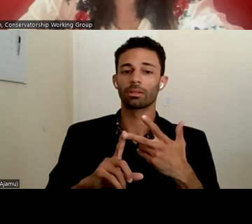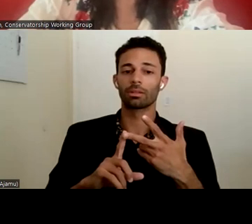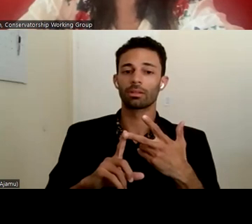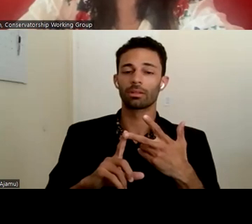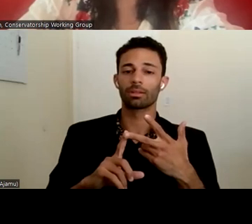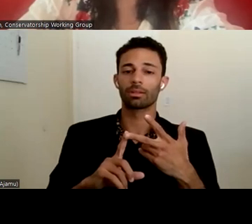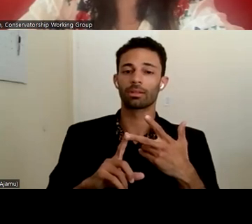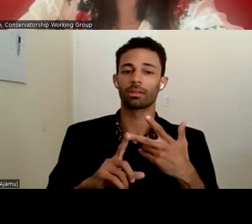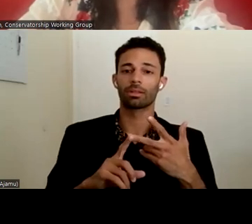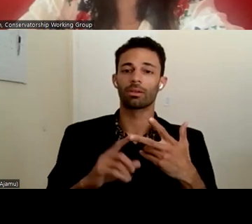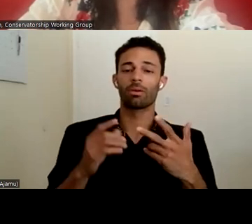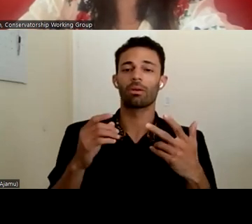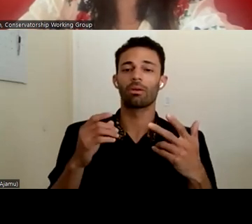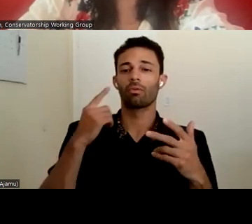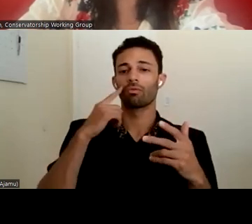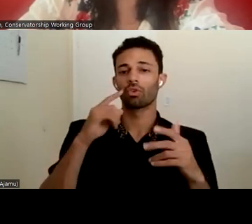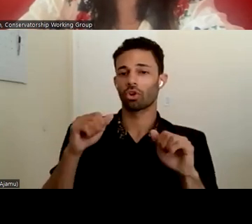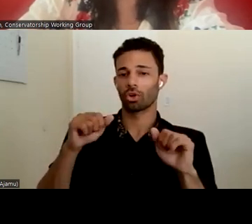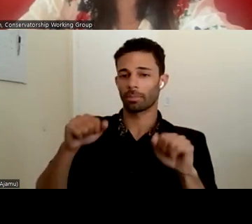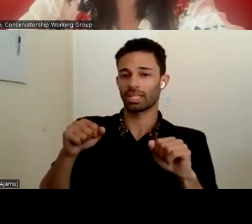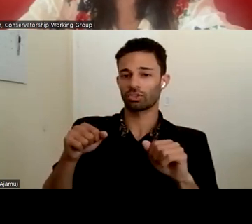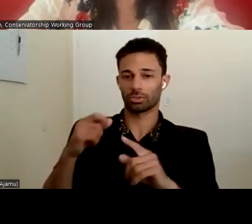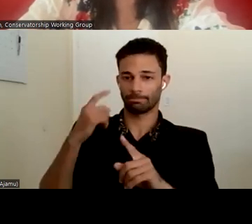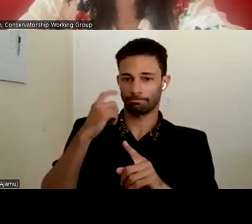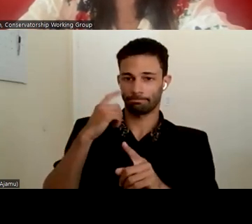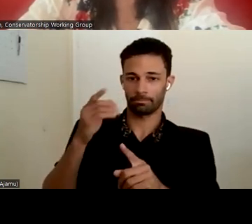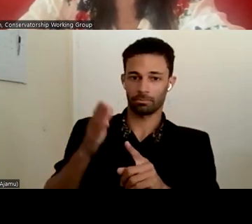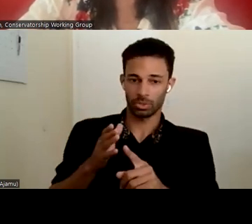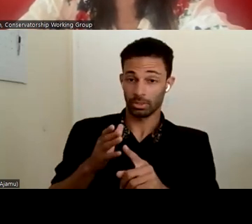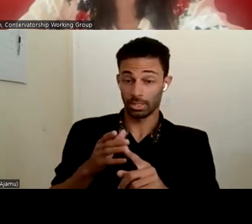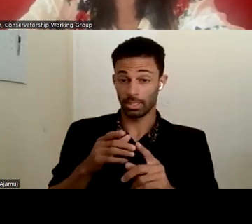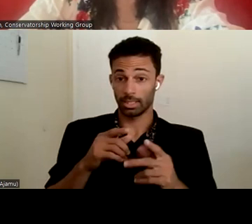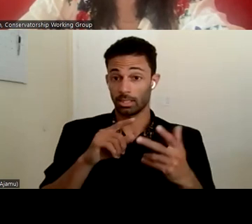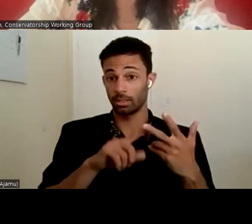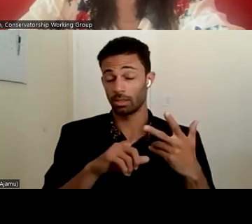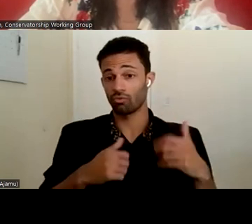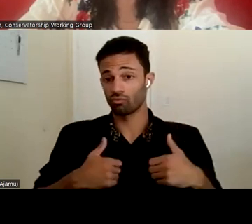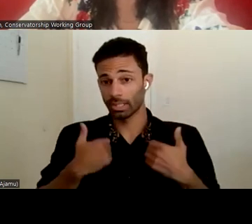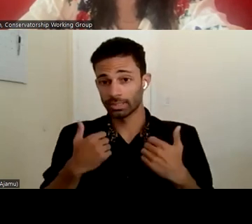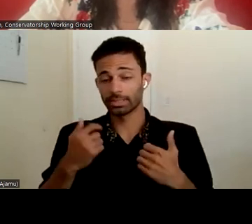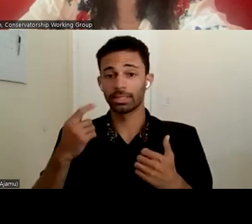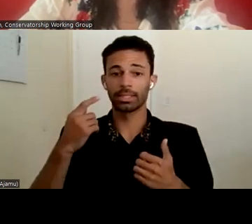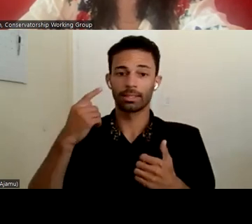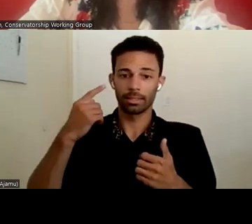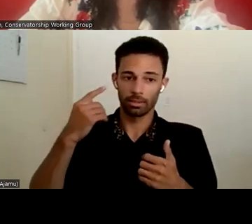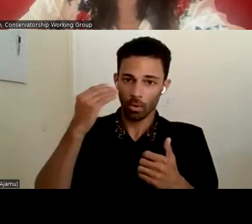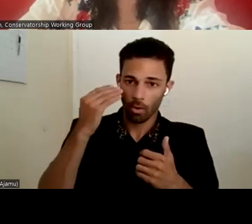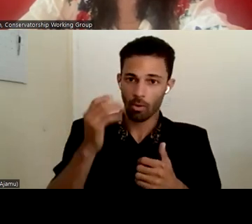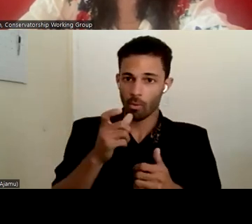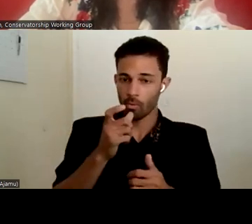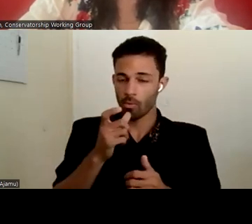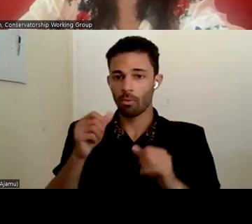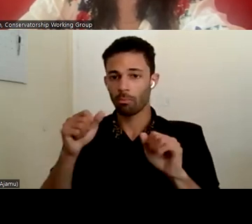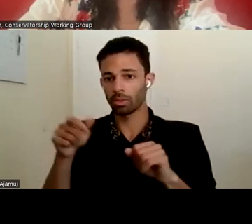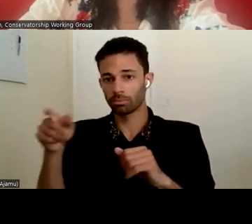suspect? Um, does this registered nurse who they think might be, well, abusing her? Does she have a